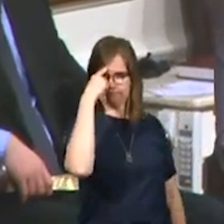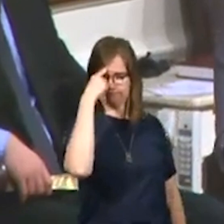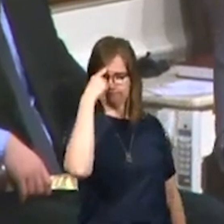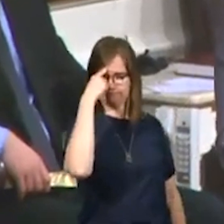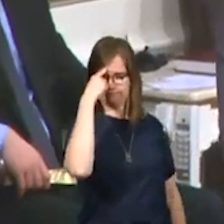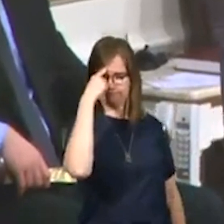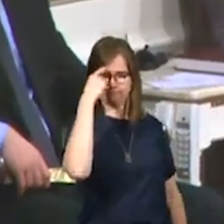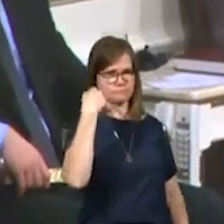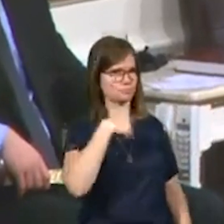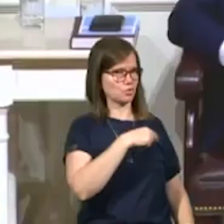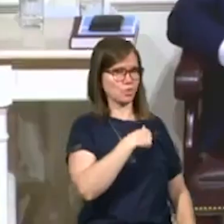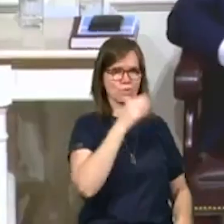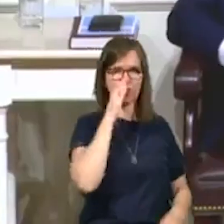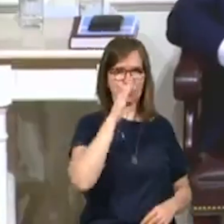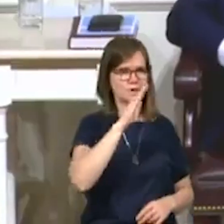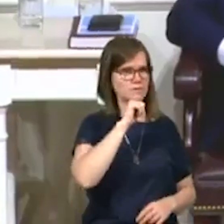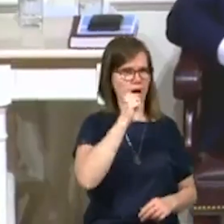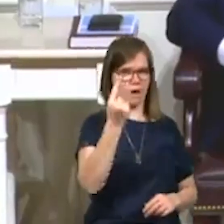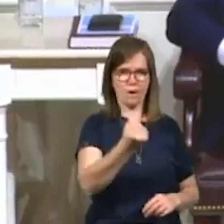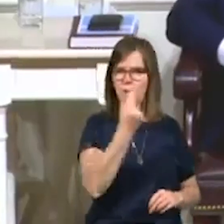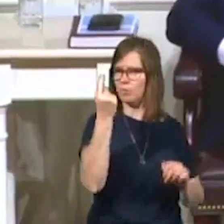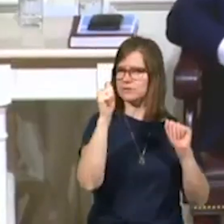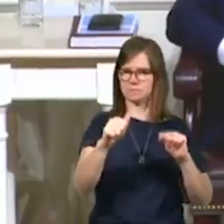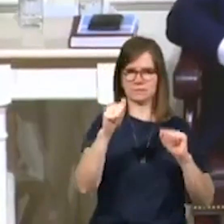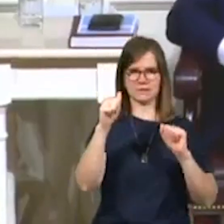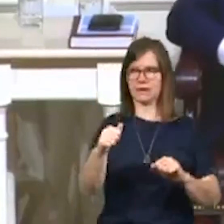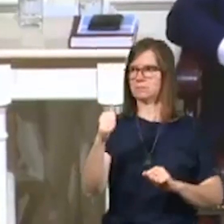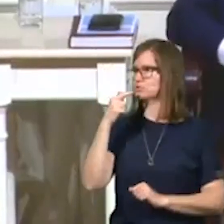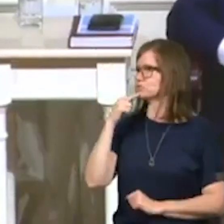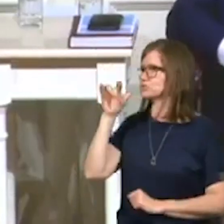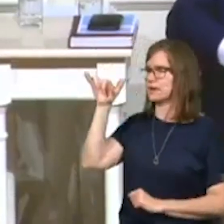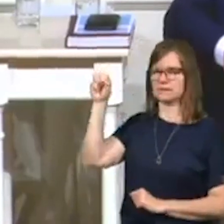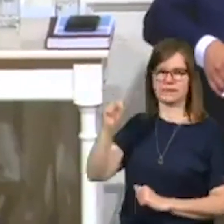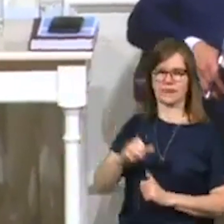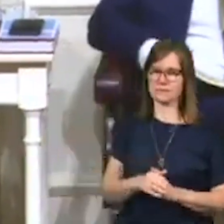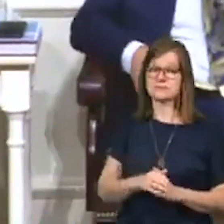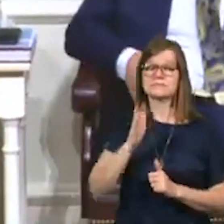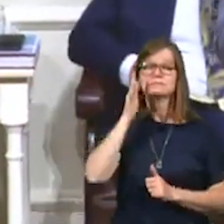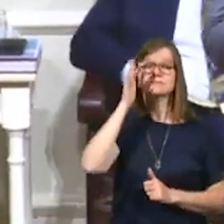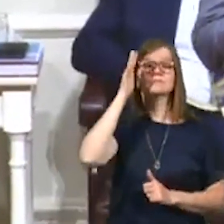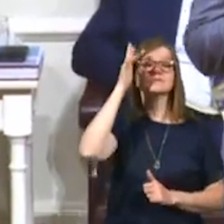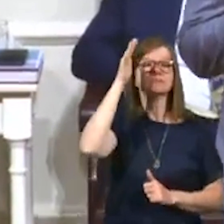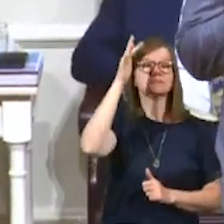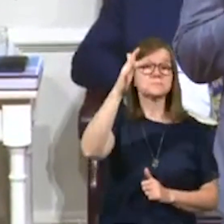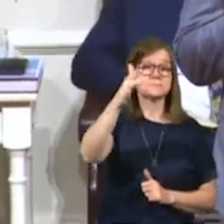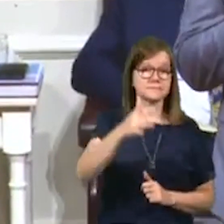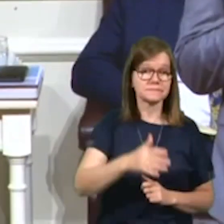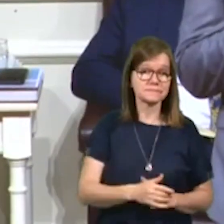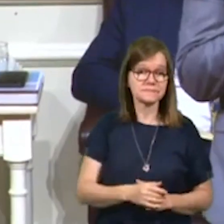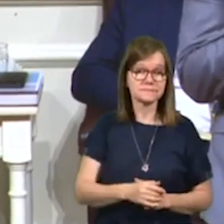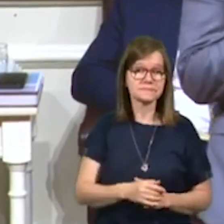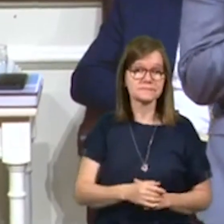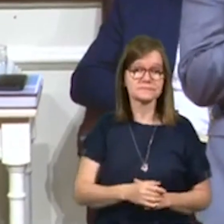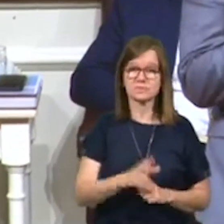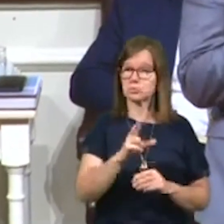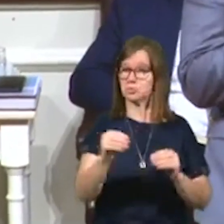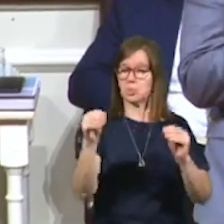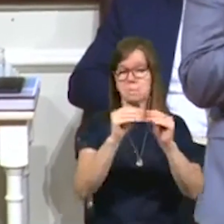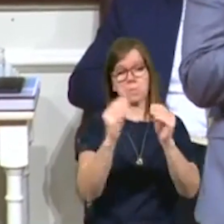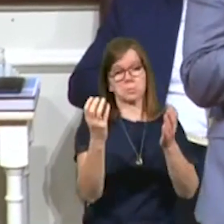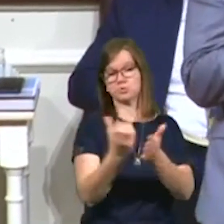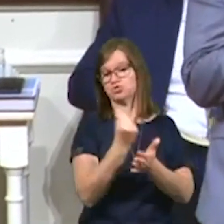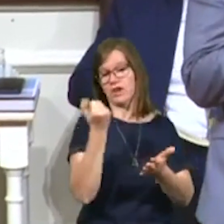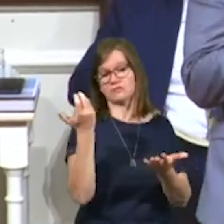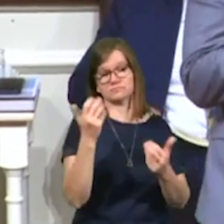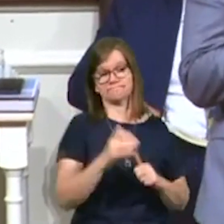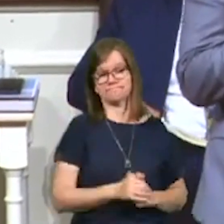We won't always be able to say yes to God. The day will come where there's no more chance.